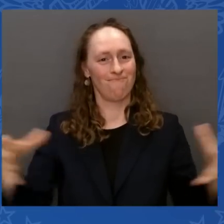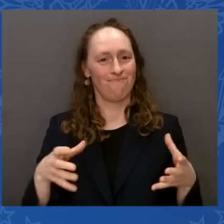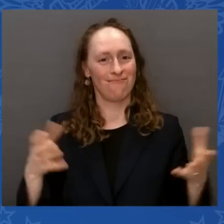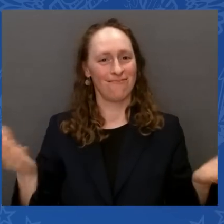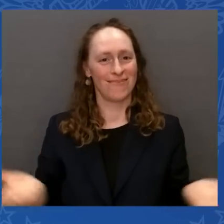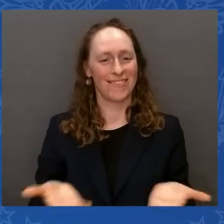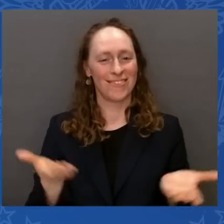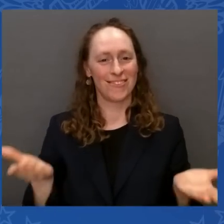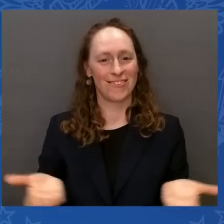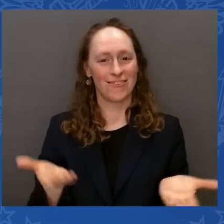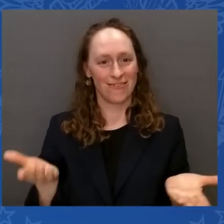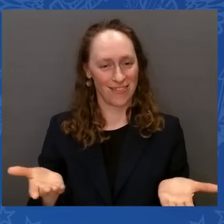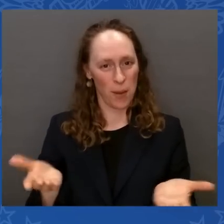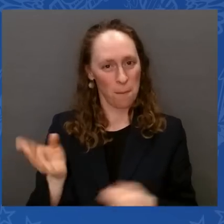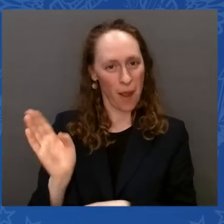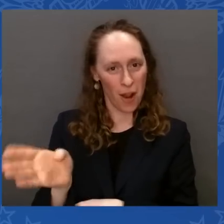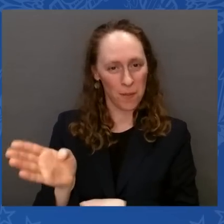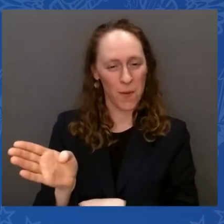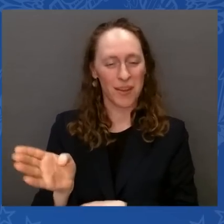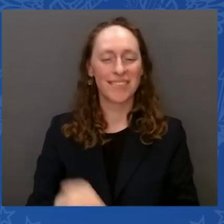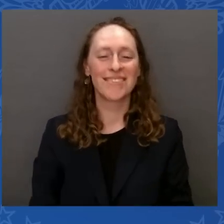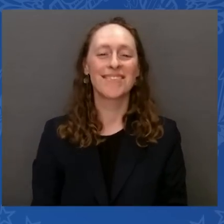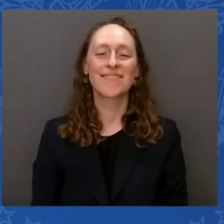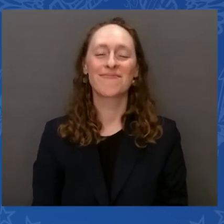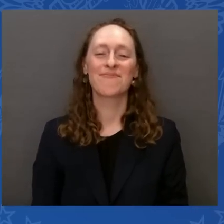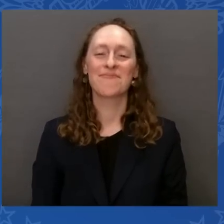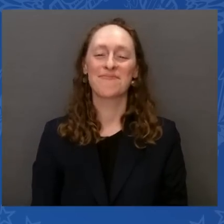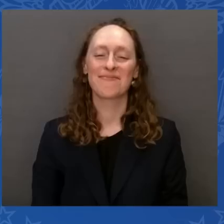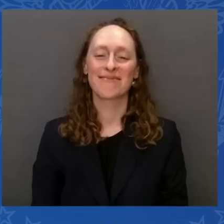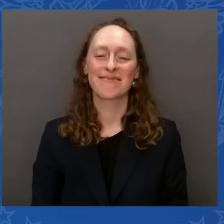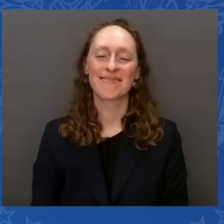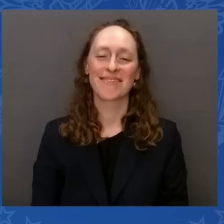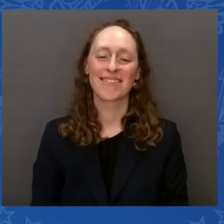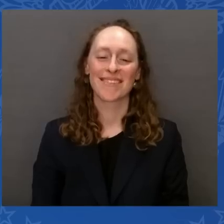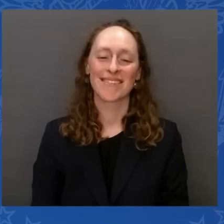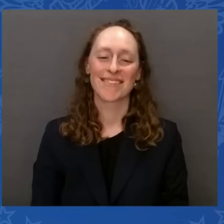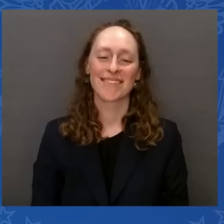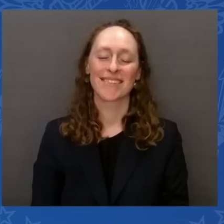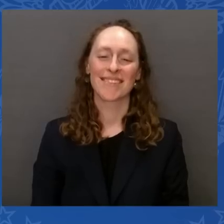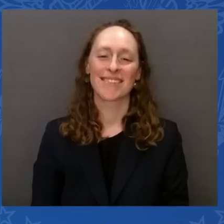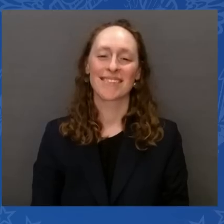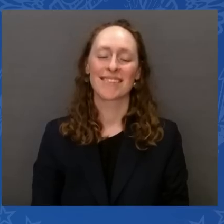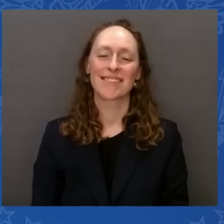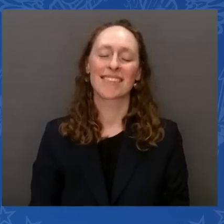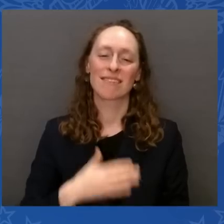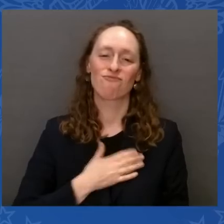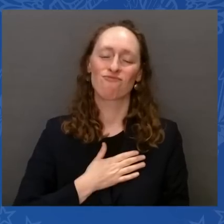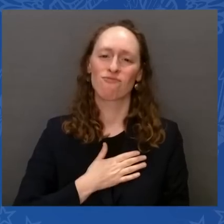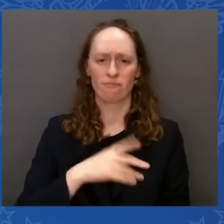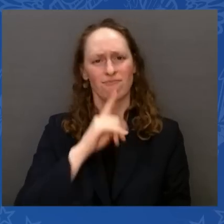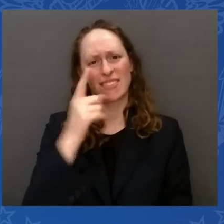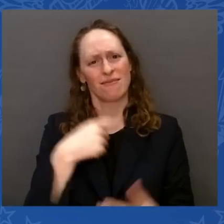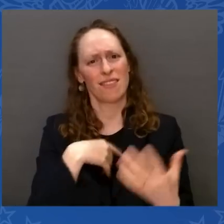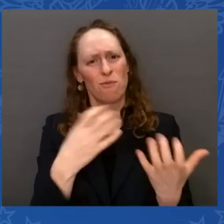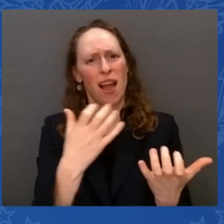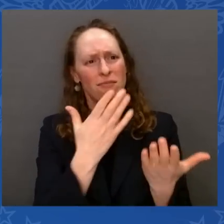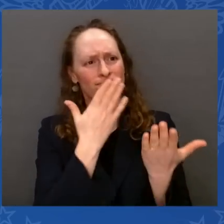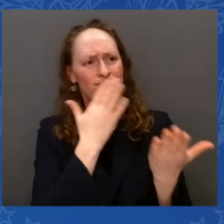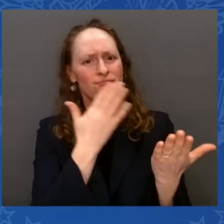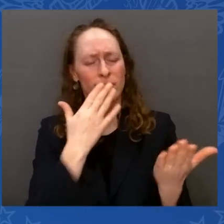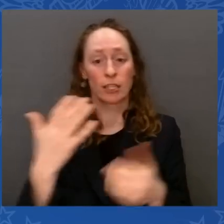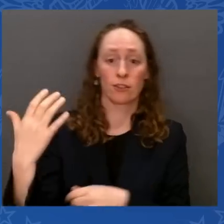I'm so thankful for the leadership of Chairman Pete Aguilar who has brought us together in such a phenomenal way